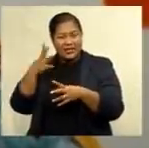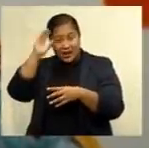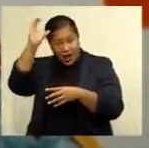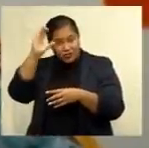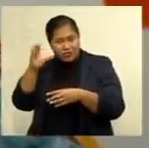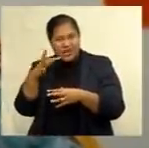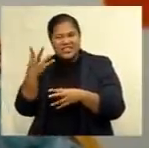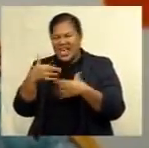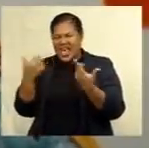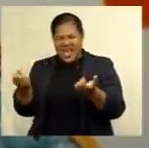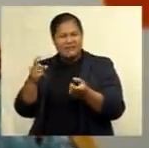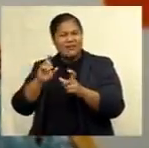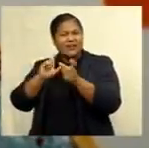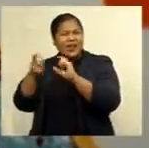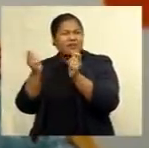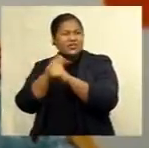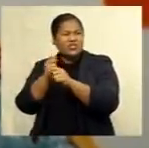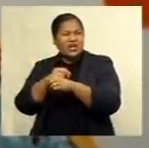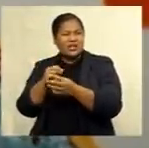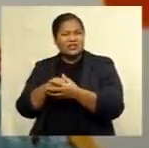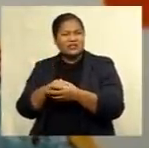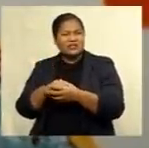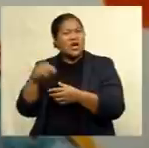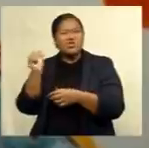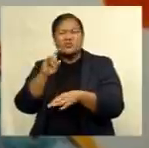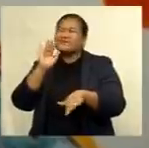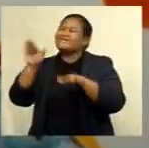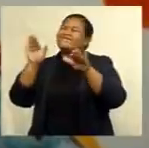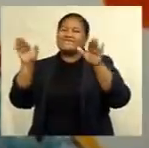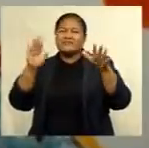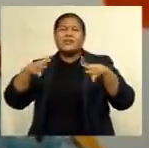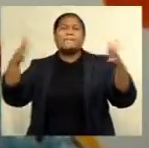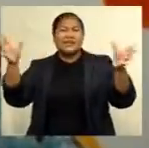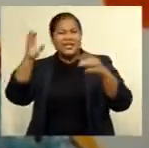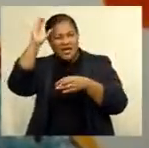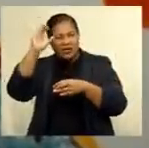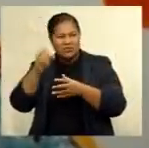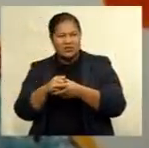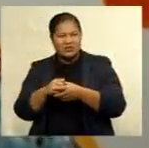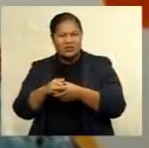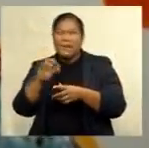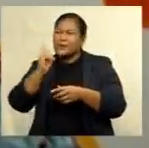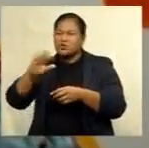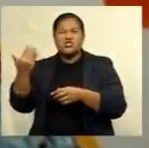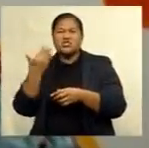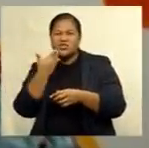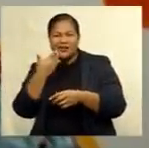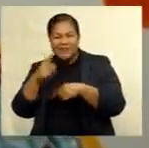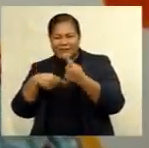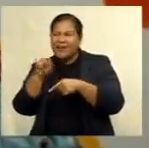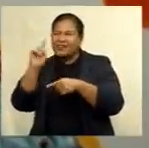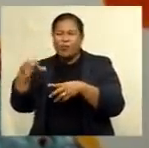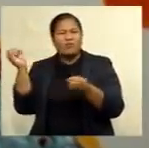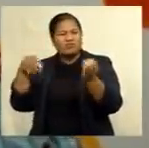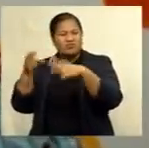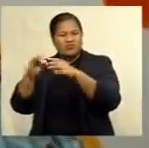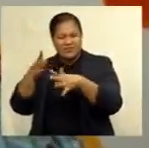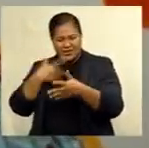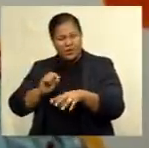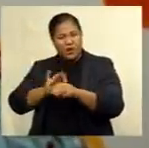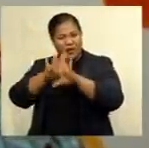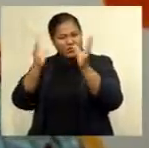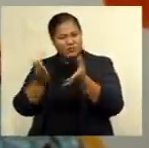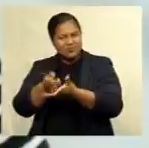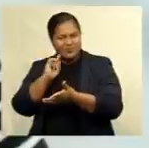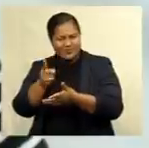change deniers should be called out. they should be named and shamed for their contribution to this red